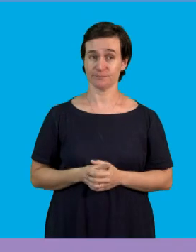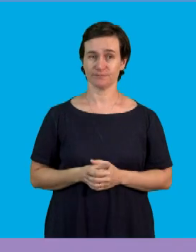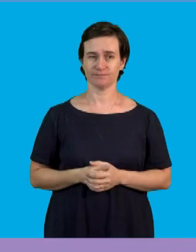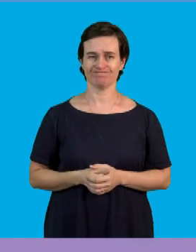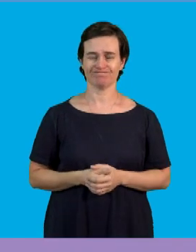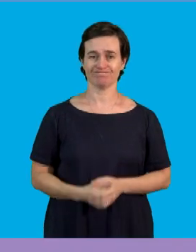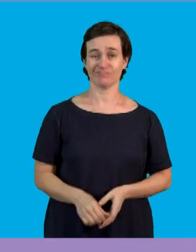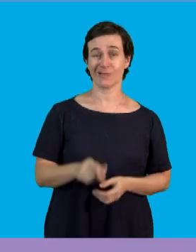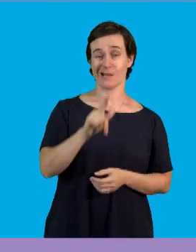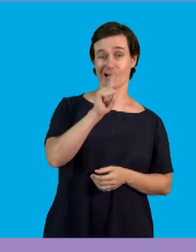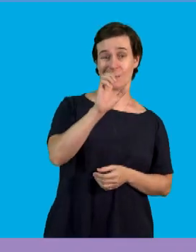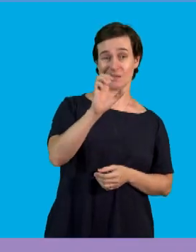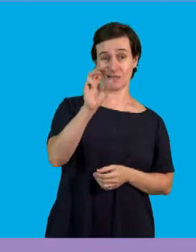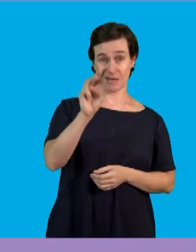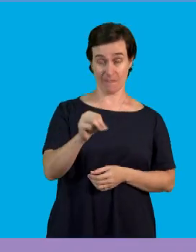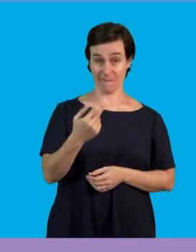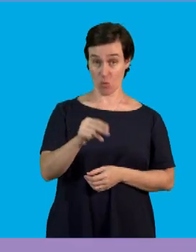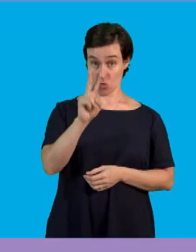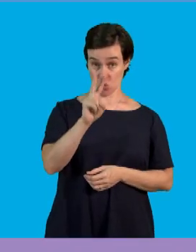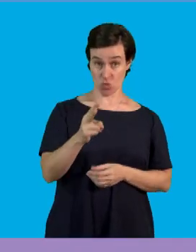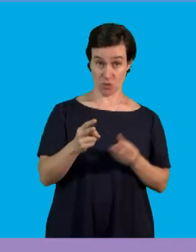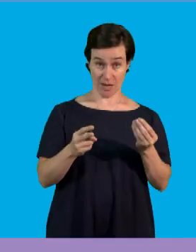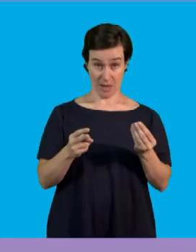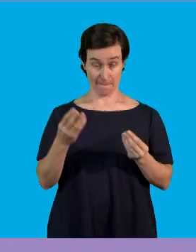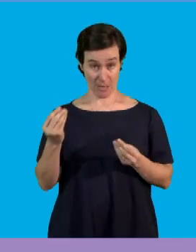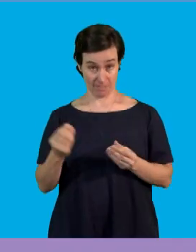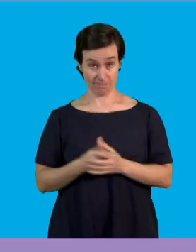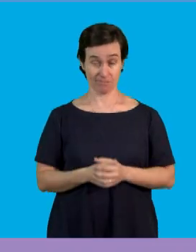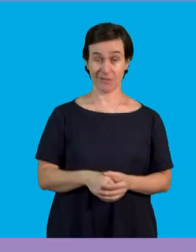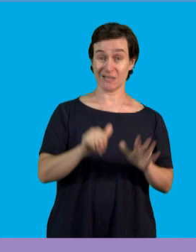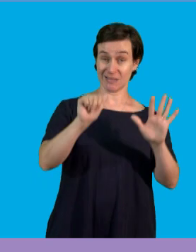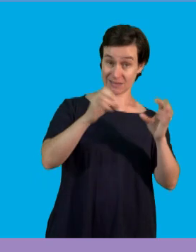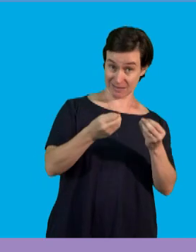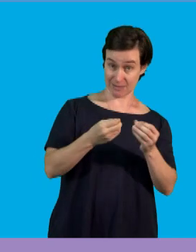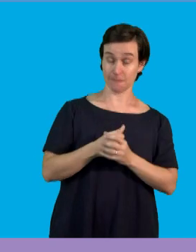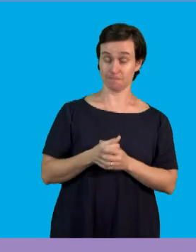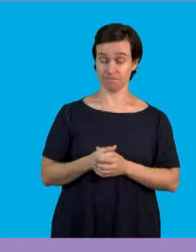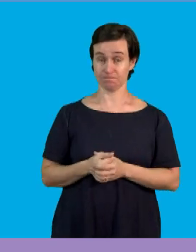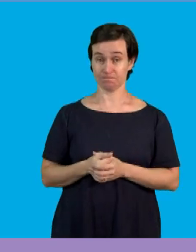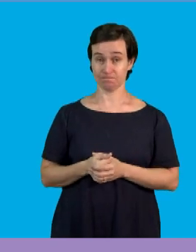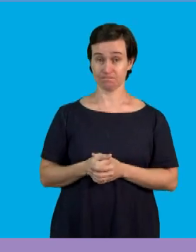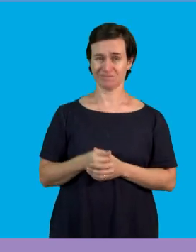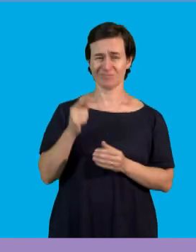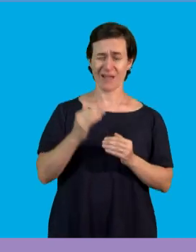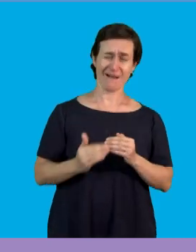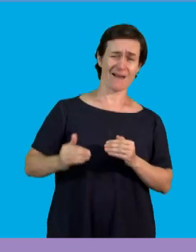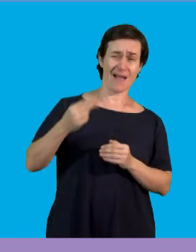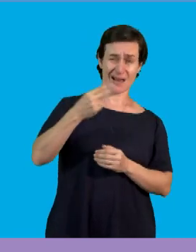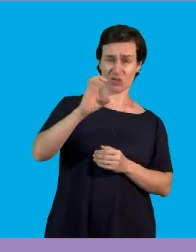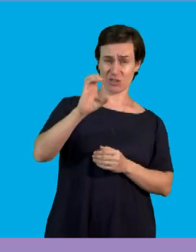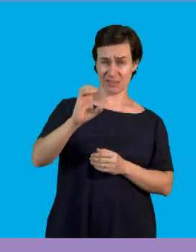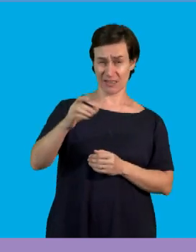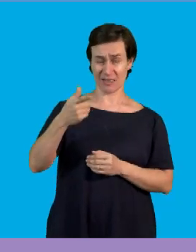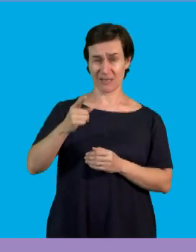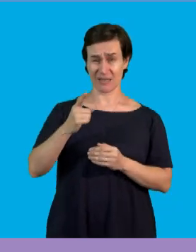the lowest common multiple of two whole numbers is 60 and the highest common